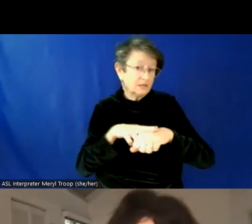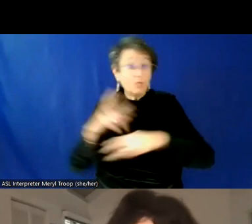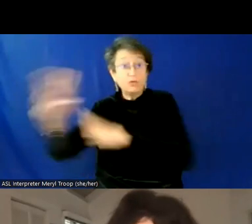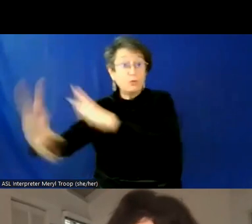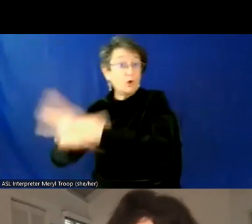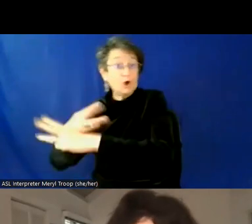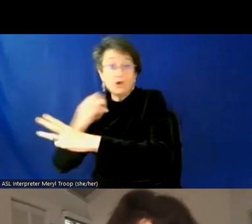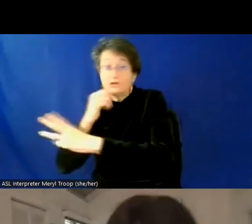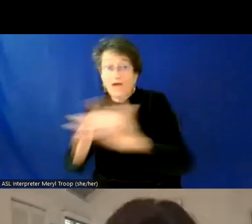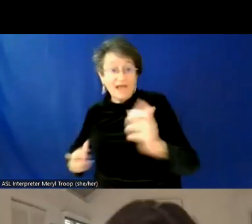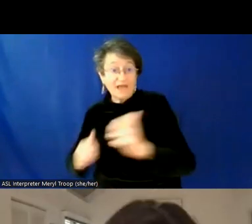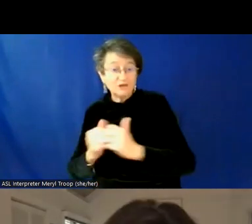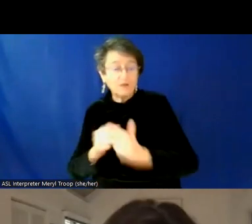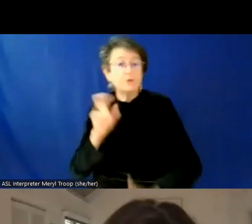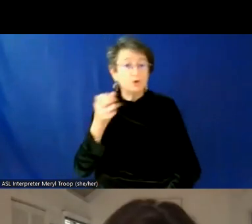uh,